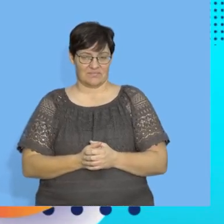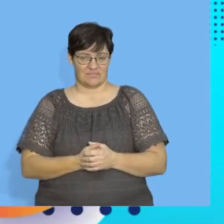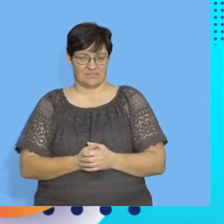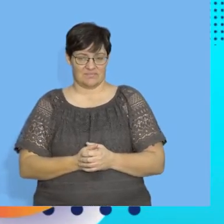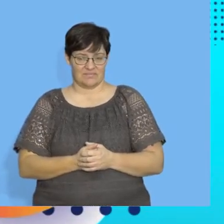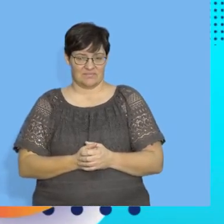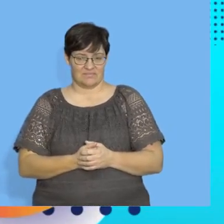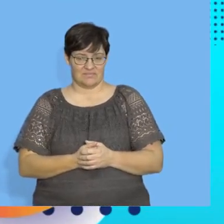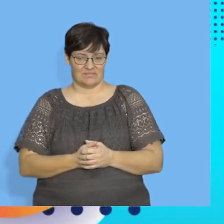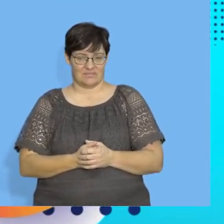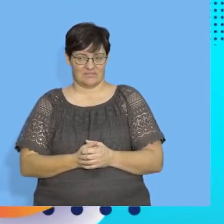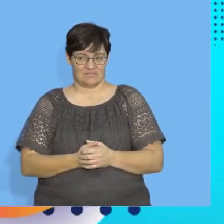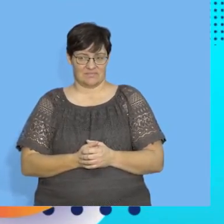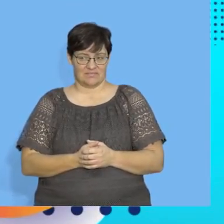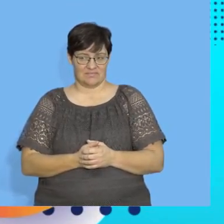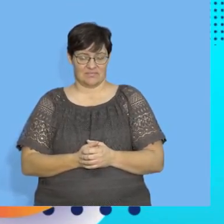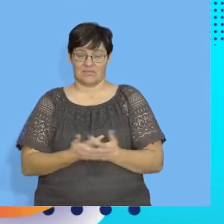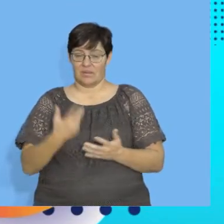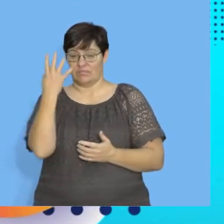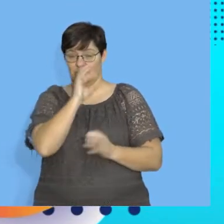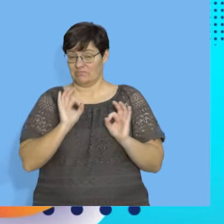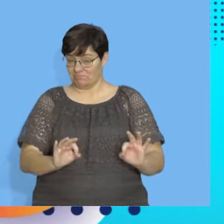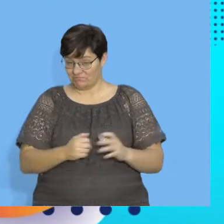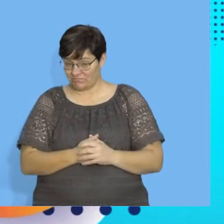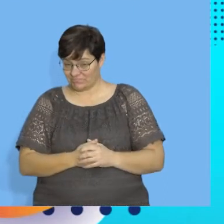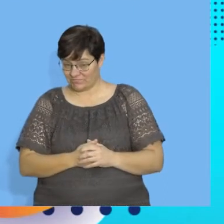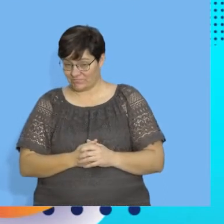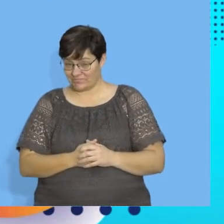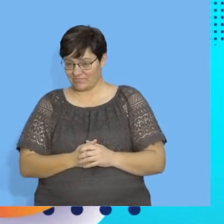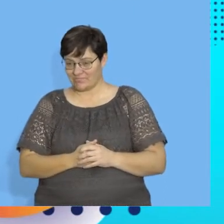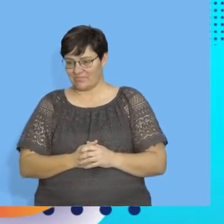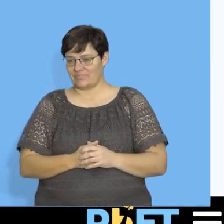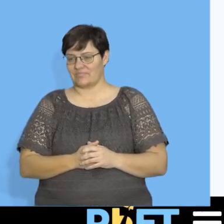Strong positive correlation. Okay. Beautiful.